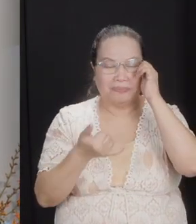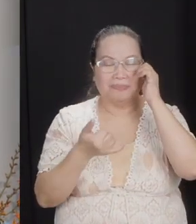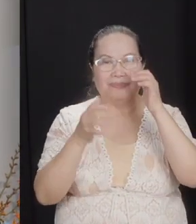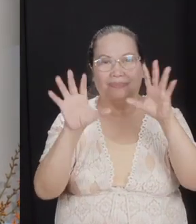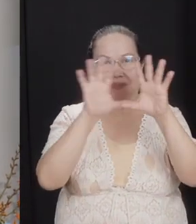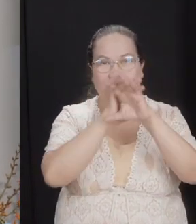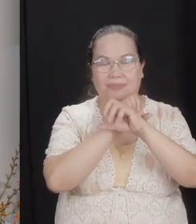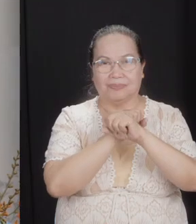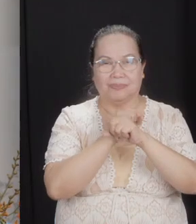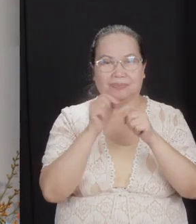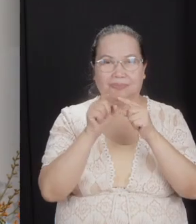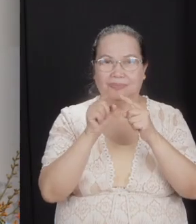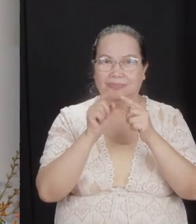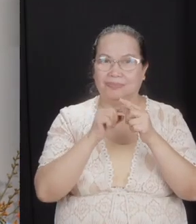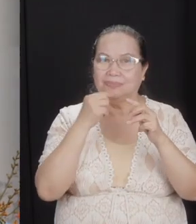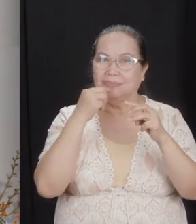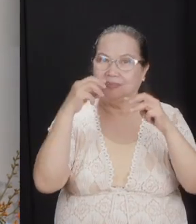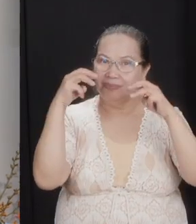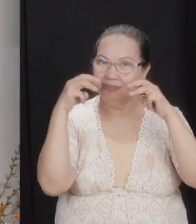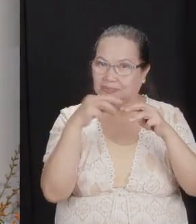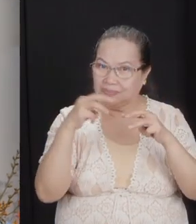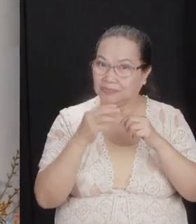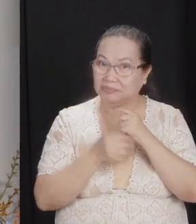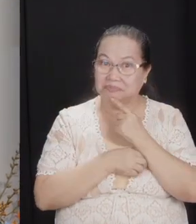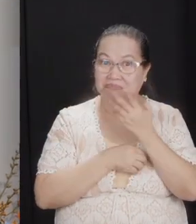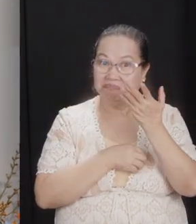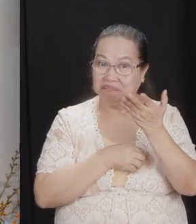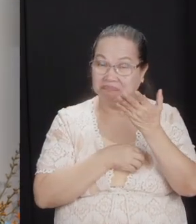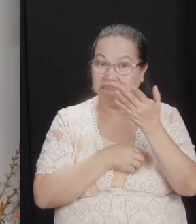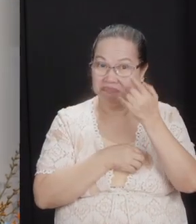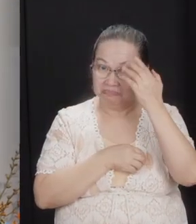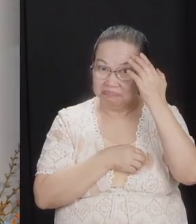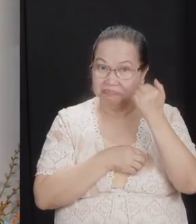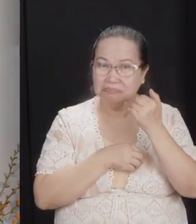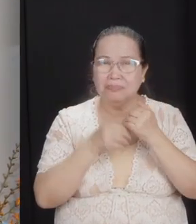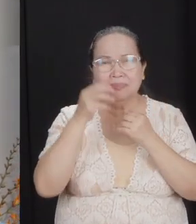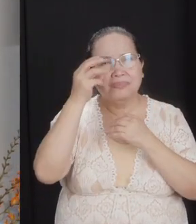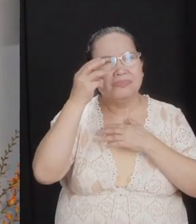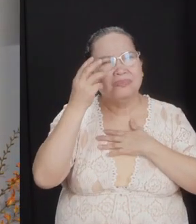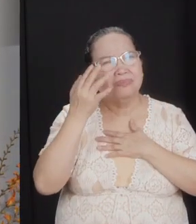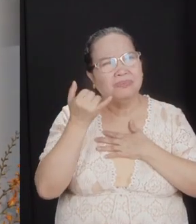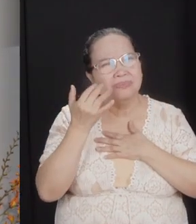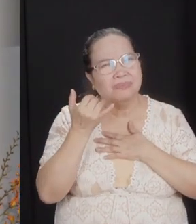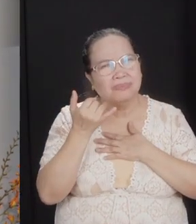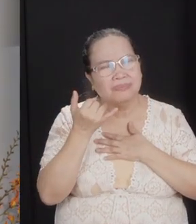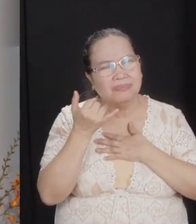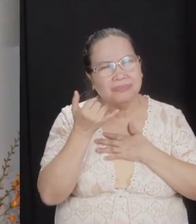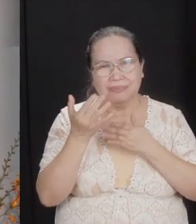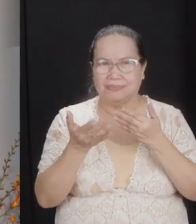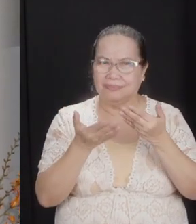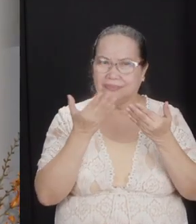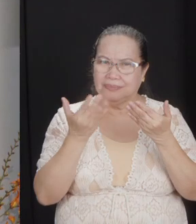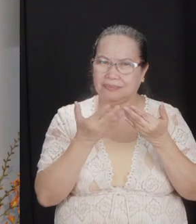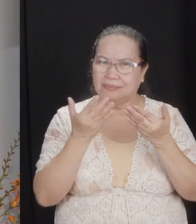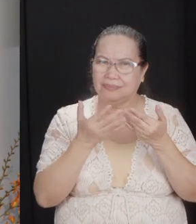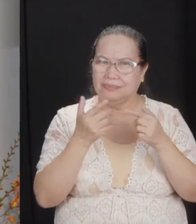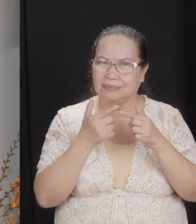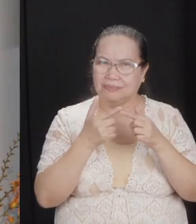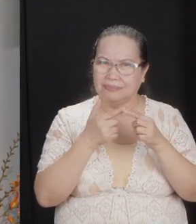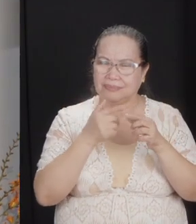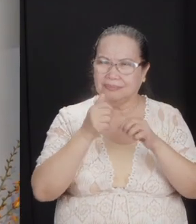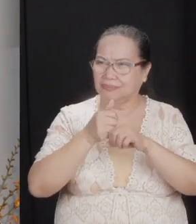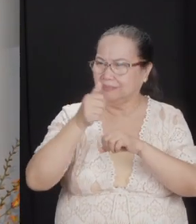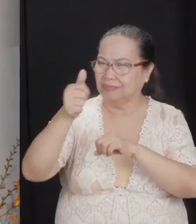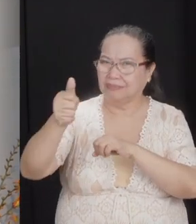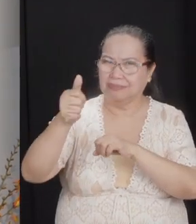it almost led to civil war. But have you ever wondered, why is it so easy to assign